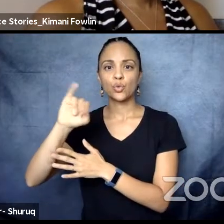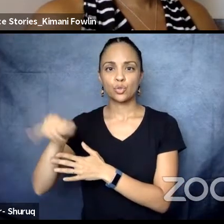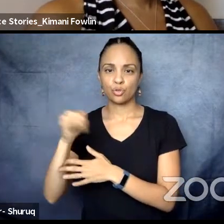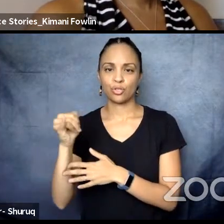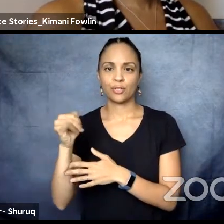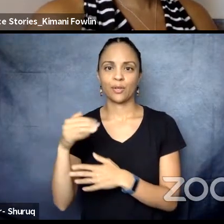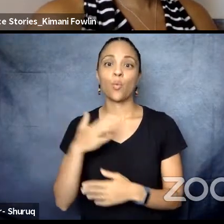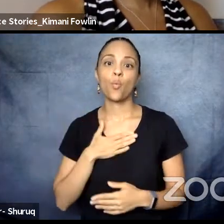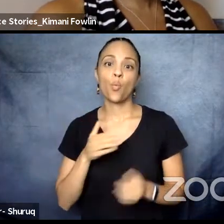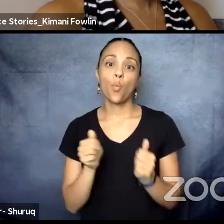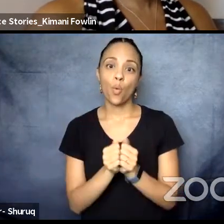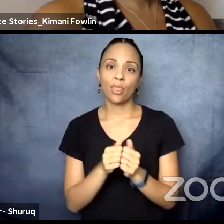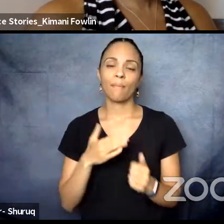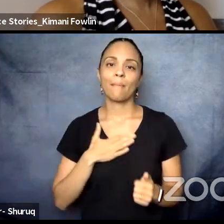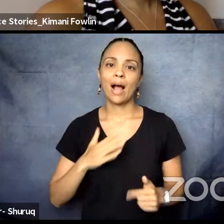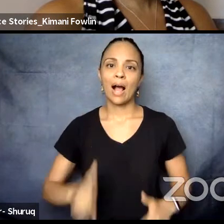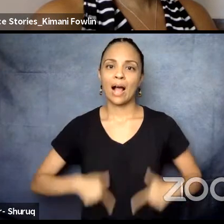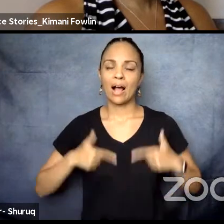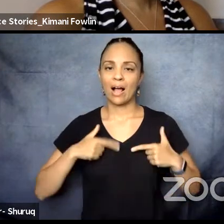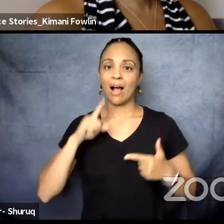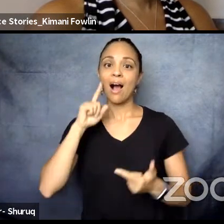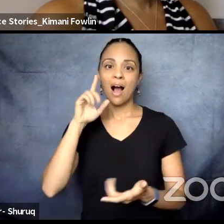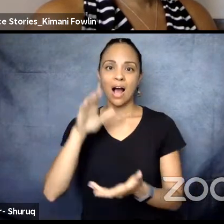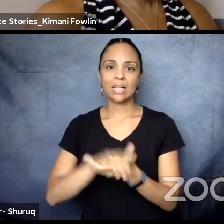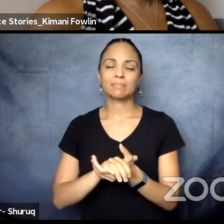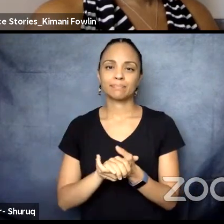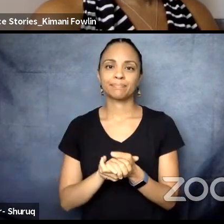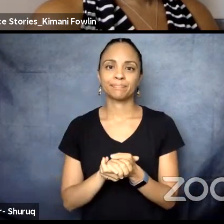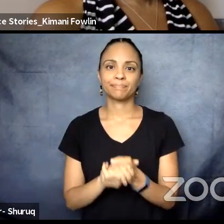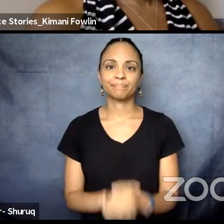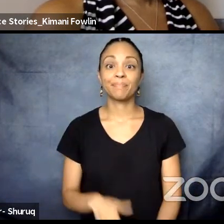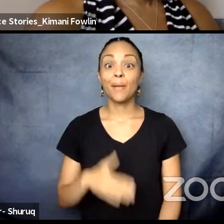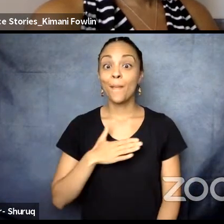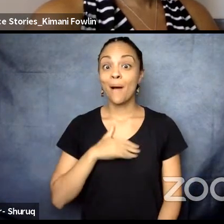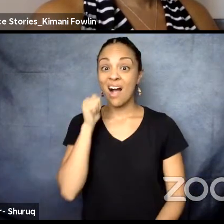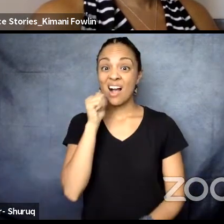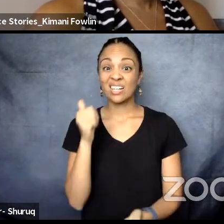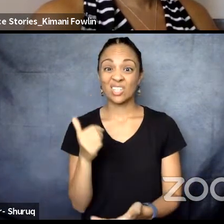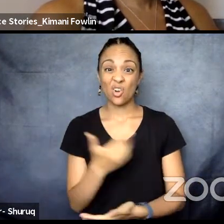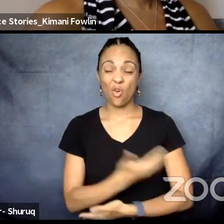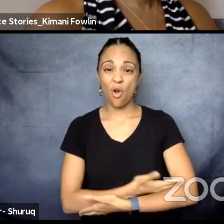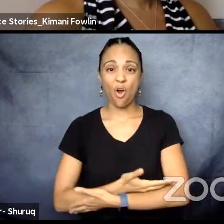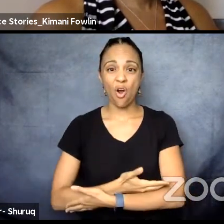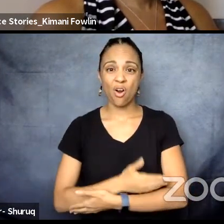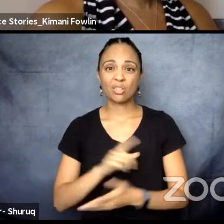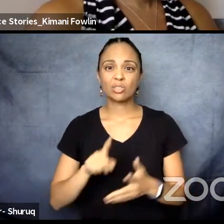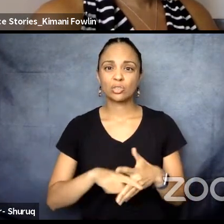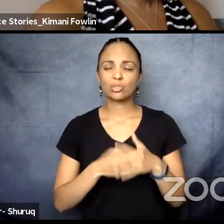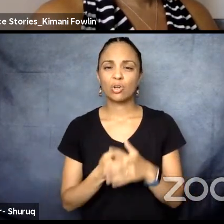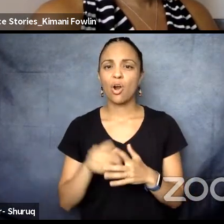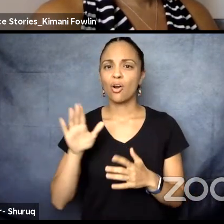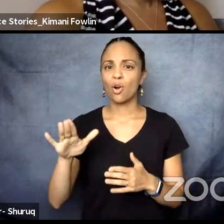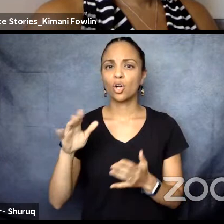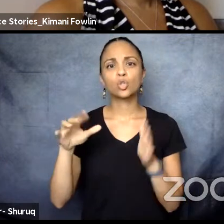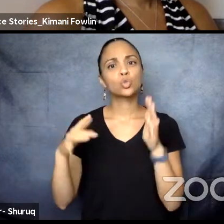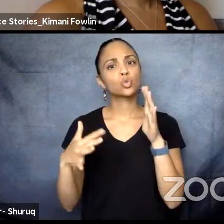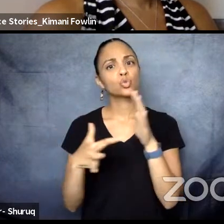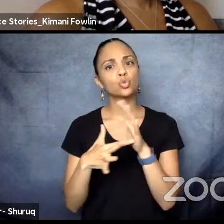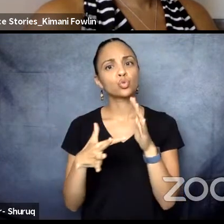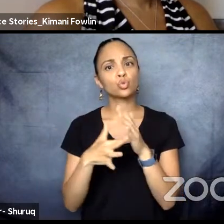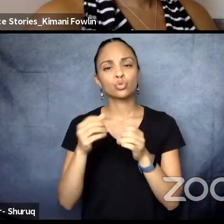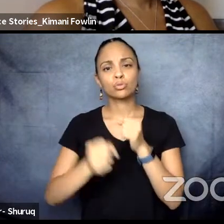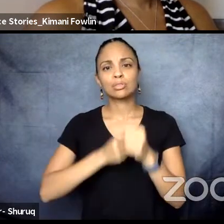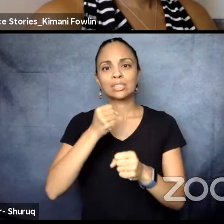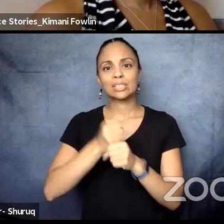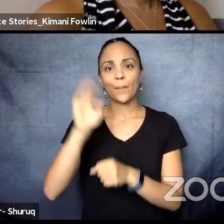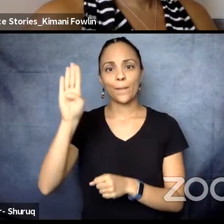Asha Turner, a Black ballerina with locks, locks is going into her junior year at Boston Conservatory. I